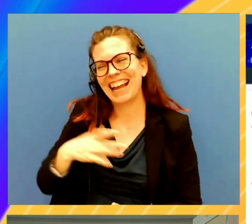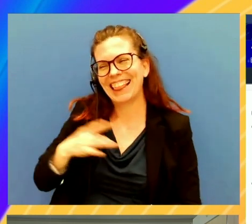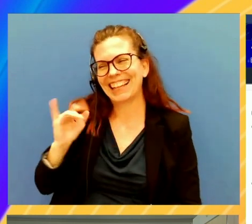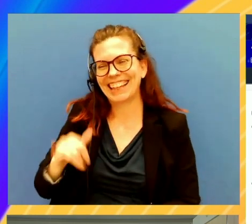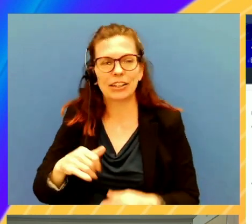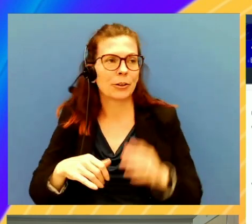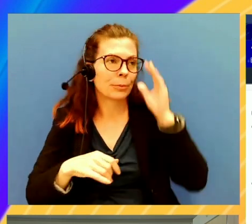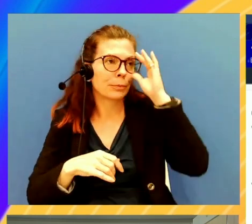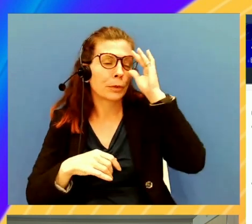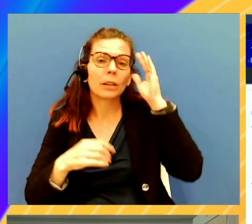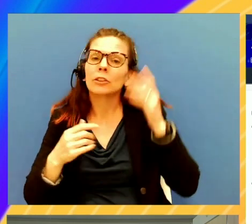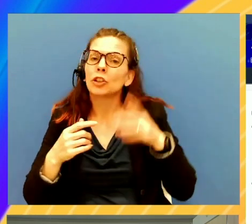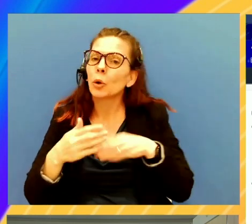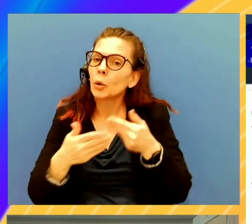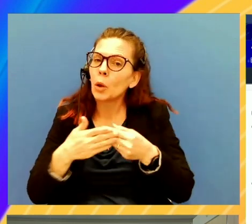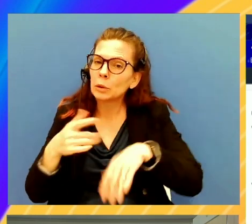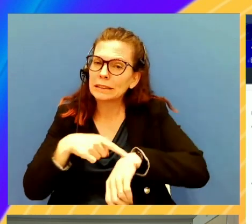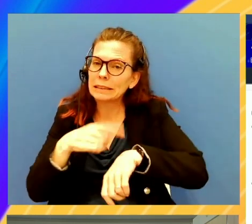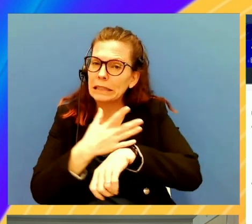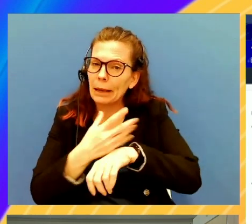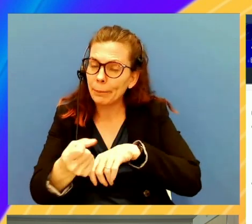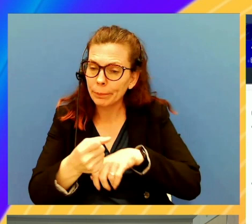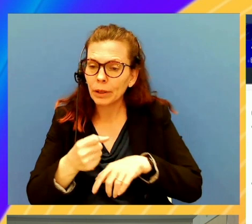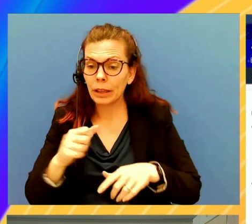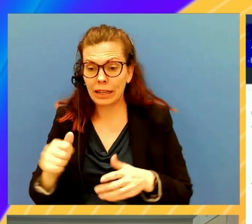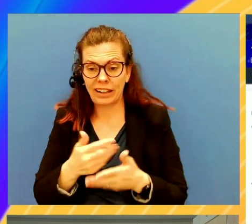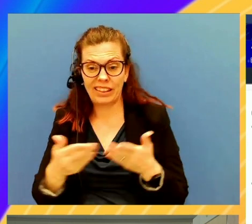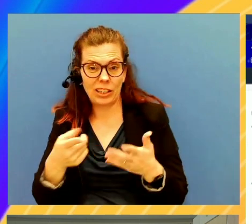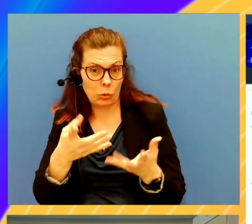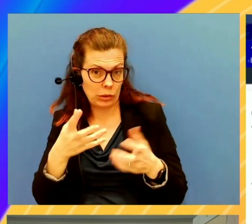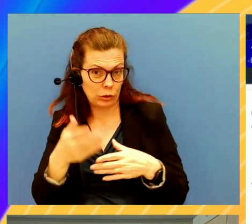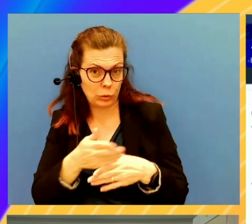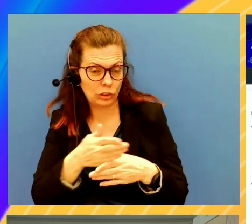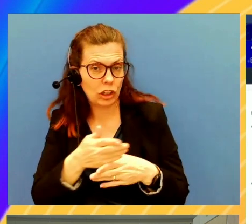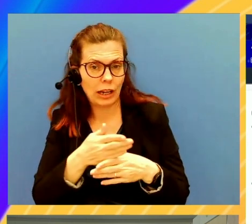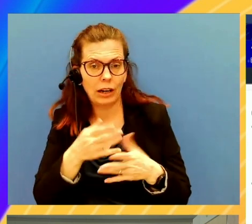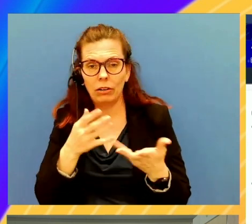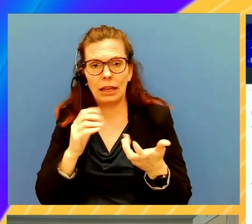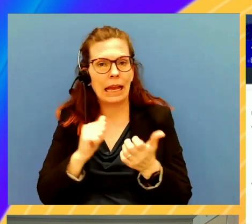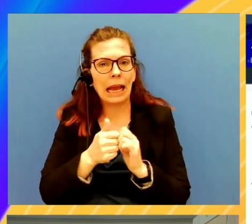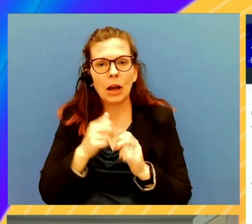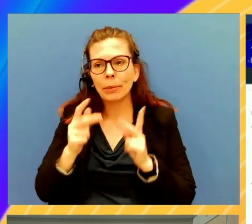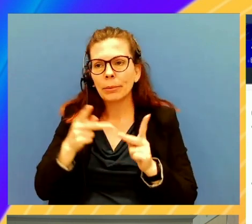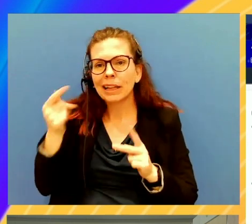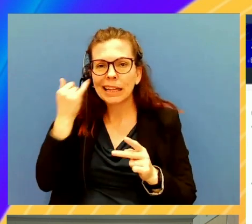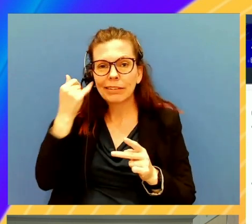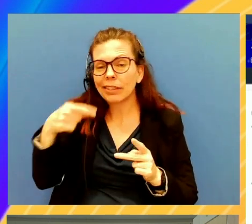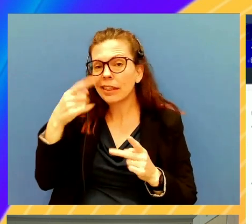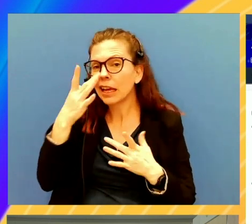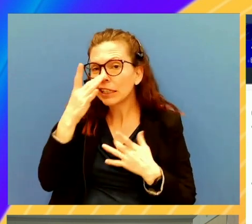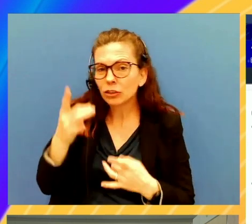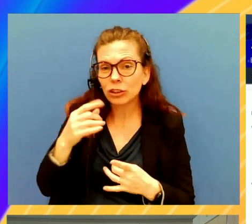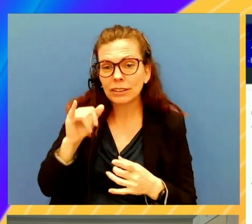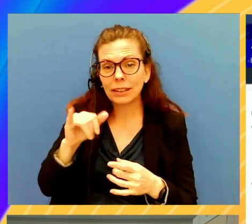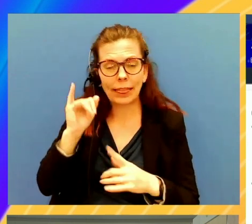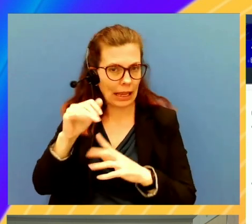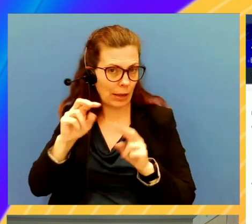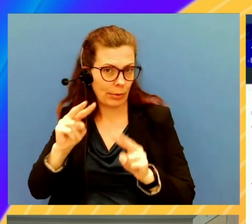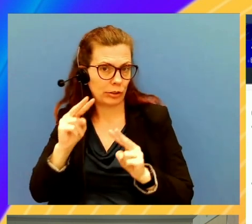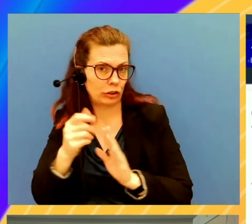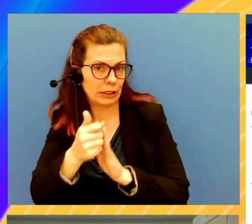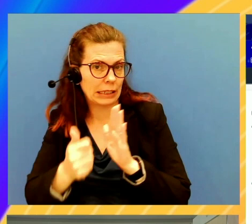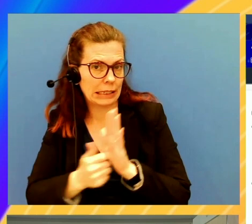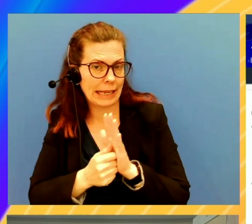we're near time. Is there anything else you'd like to share how people who are interested in this multi-account observability